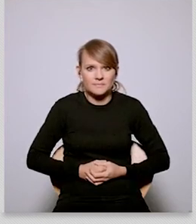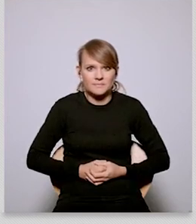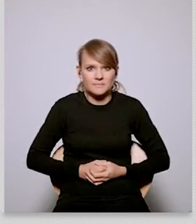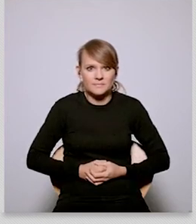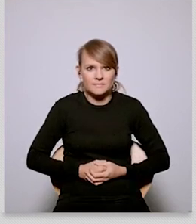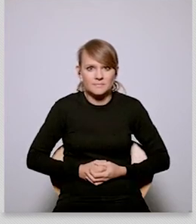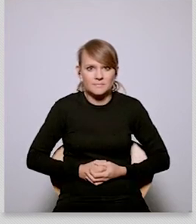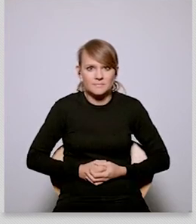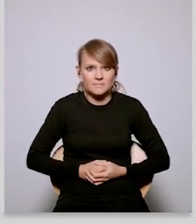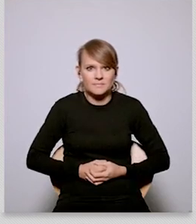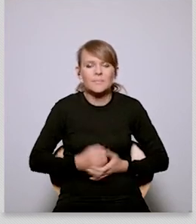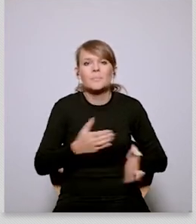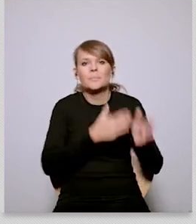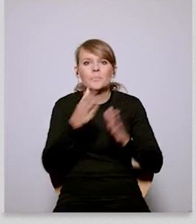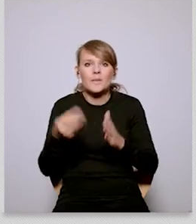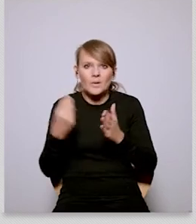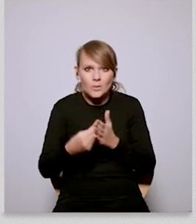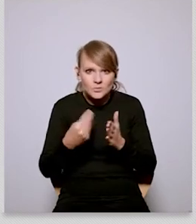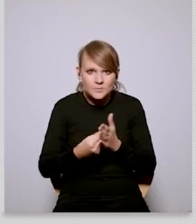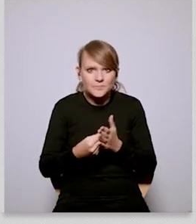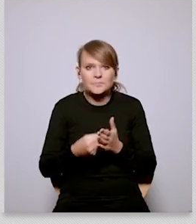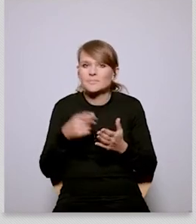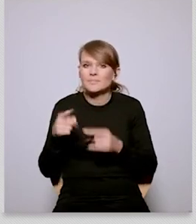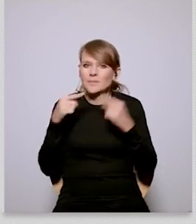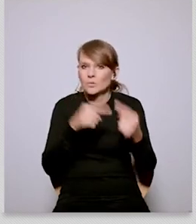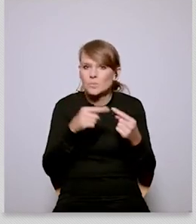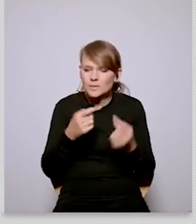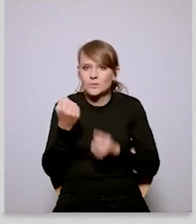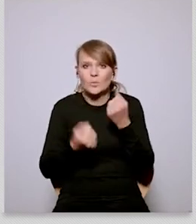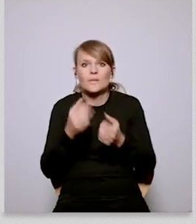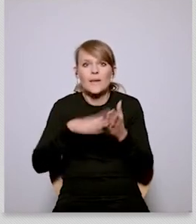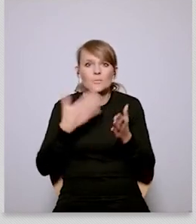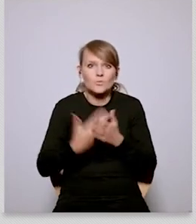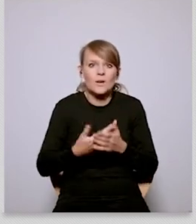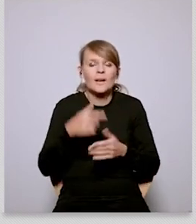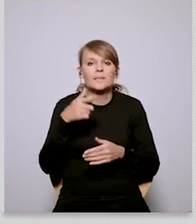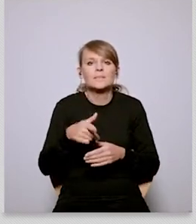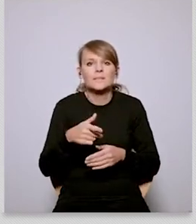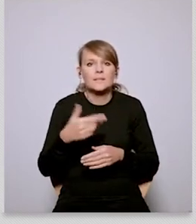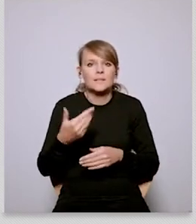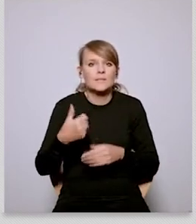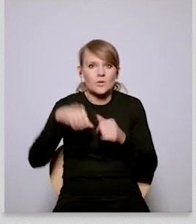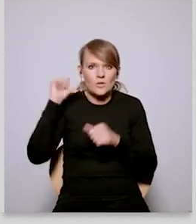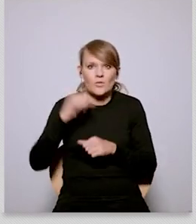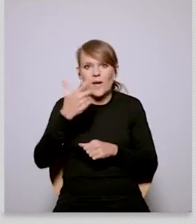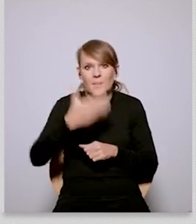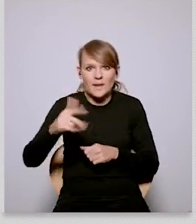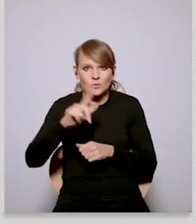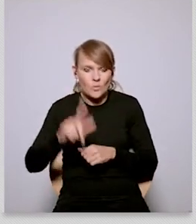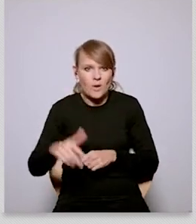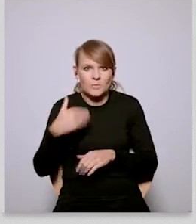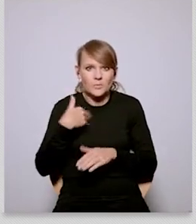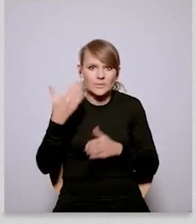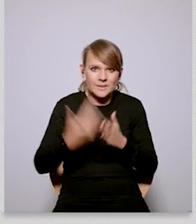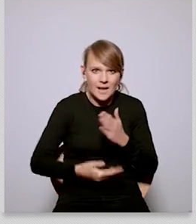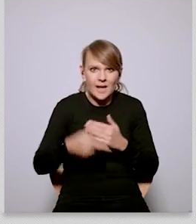now about costs well this discussion is really complex because the losses of mining reached the level of more